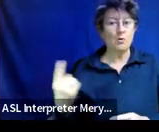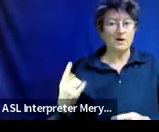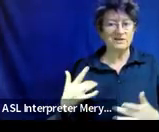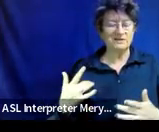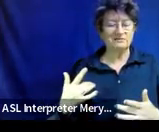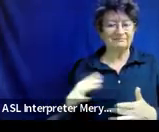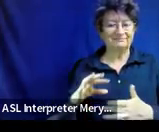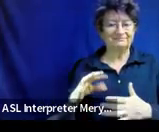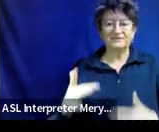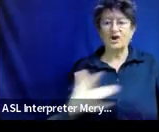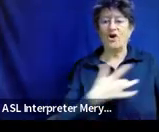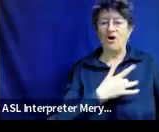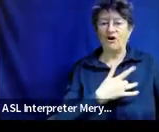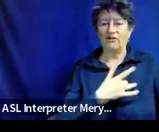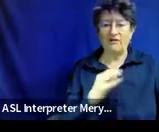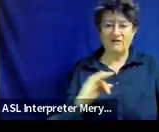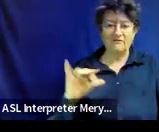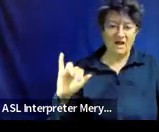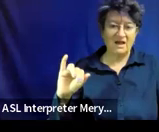IEP.